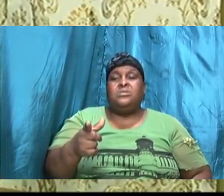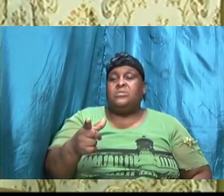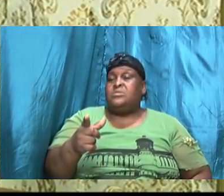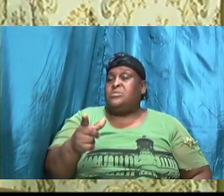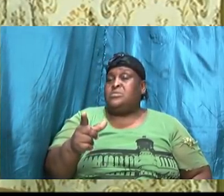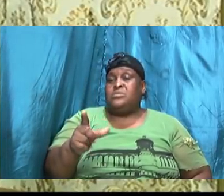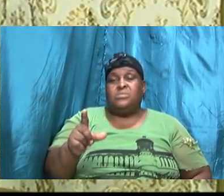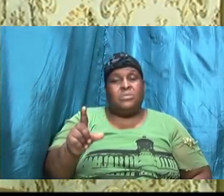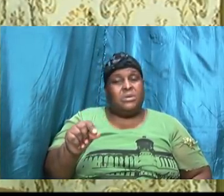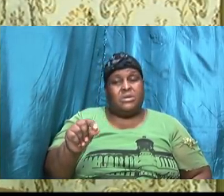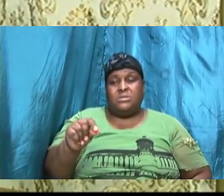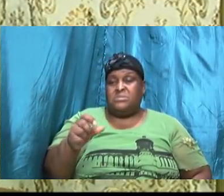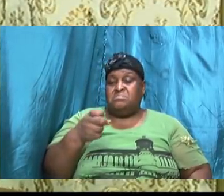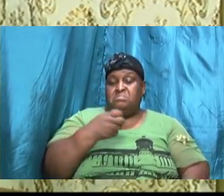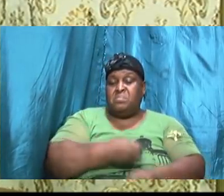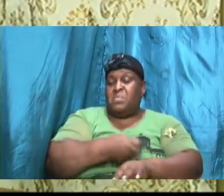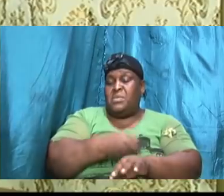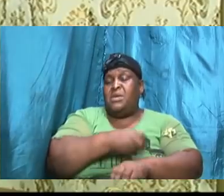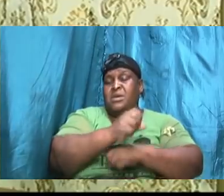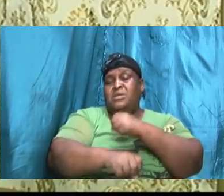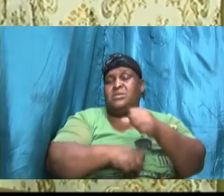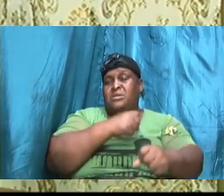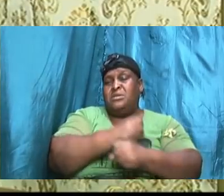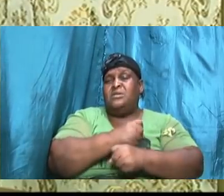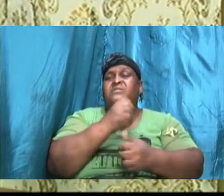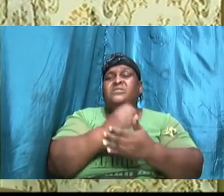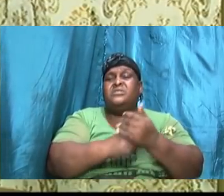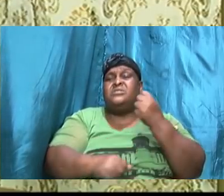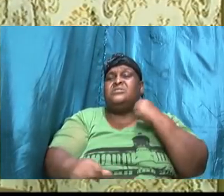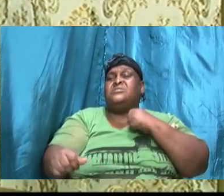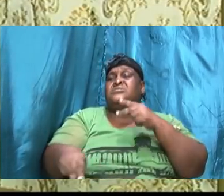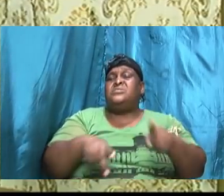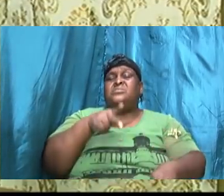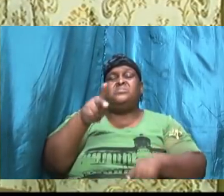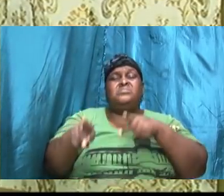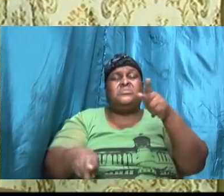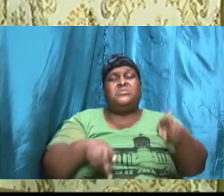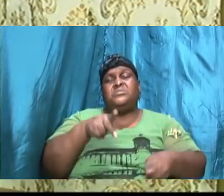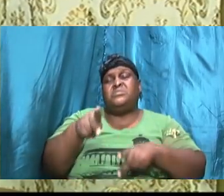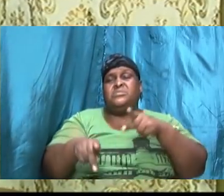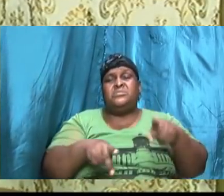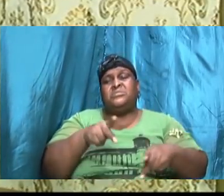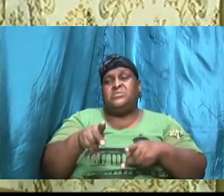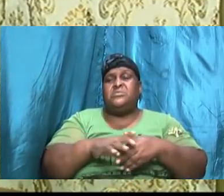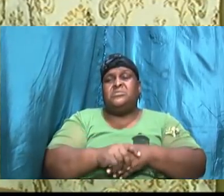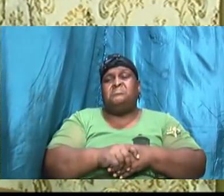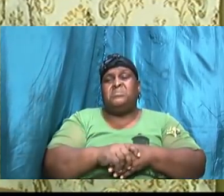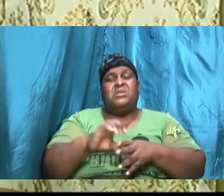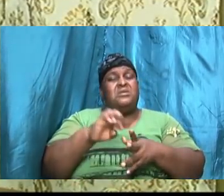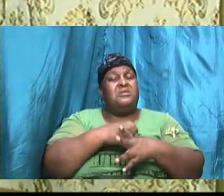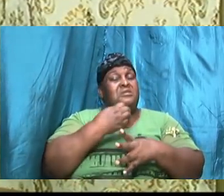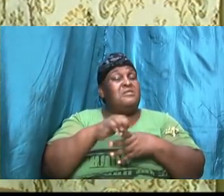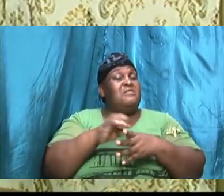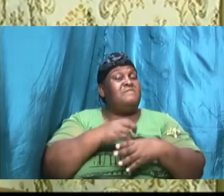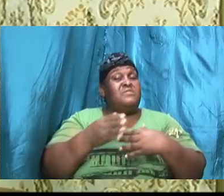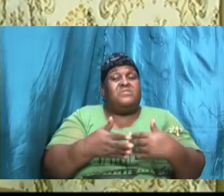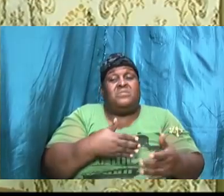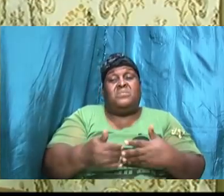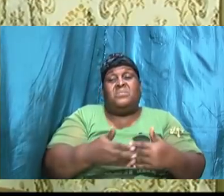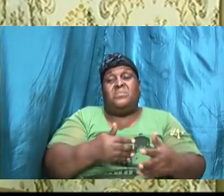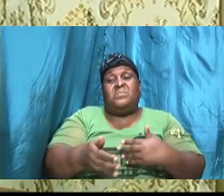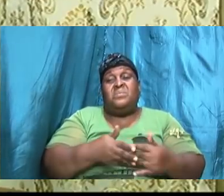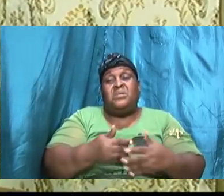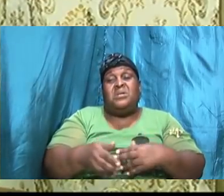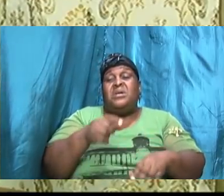was a hard year for certain individuals, for some. Some have testified that even though it was